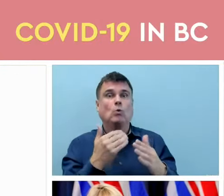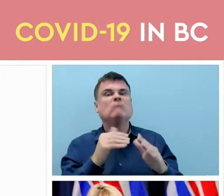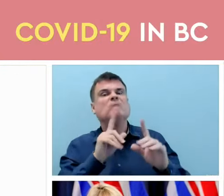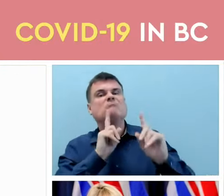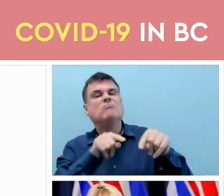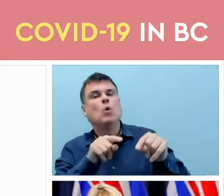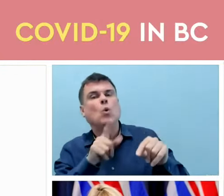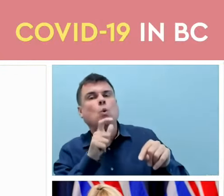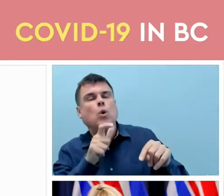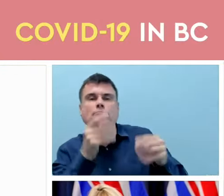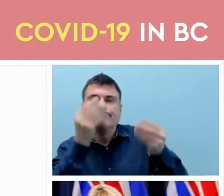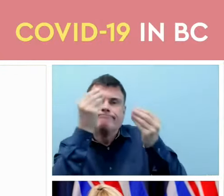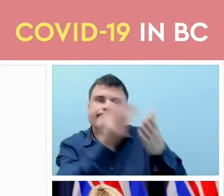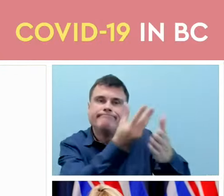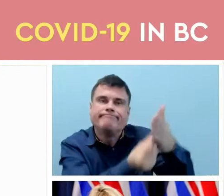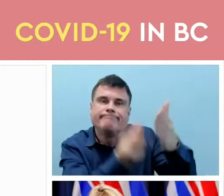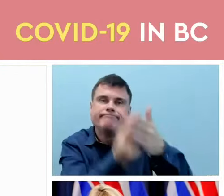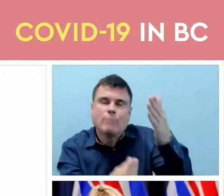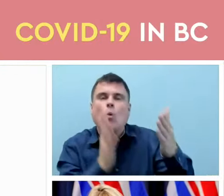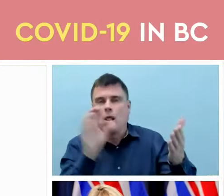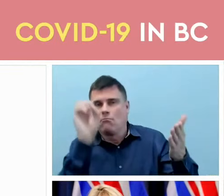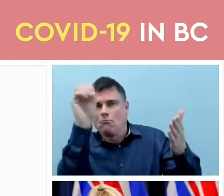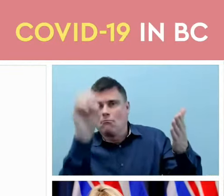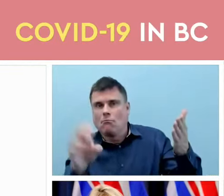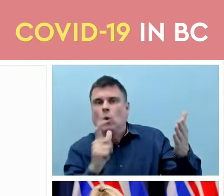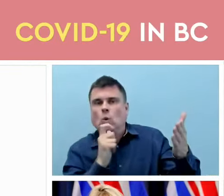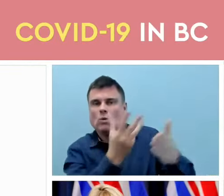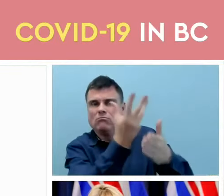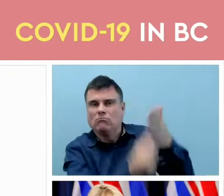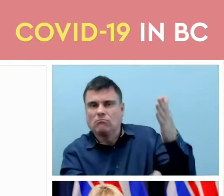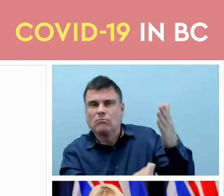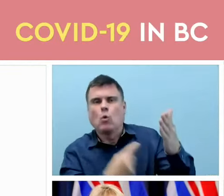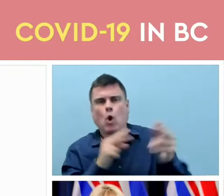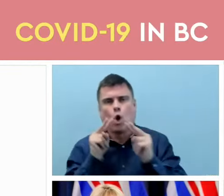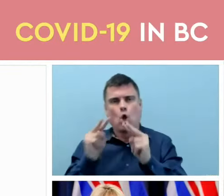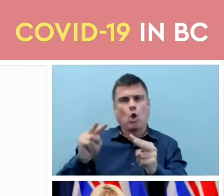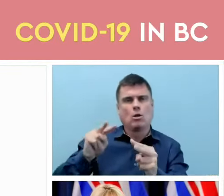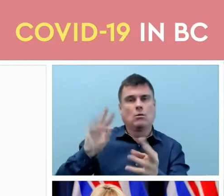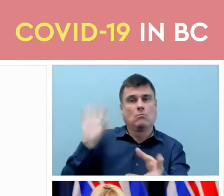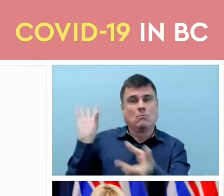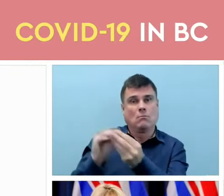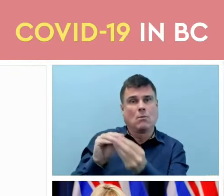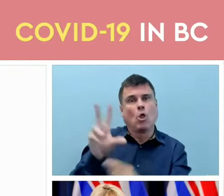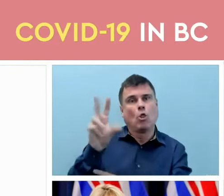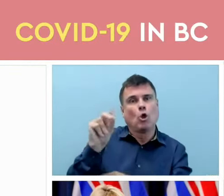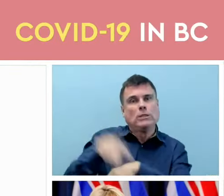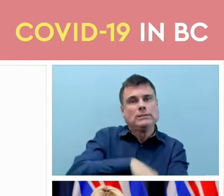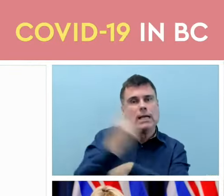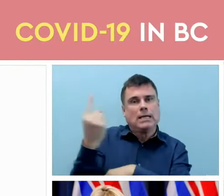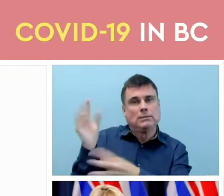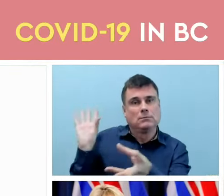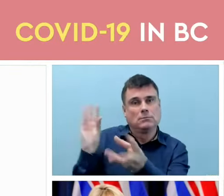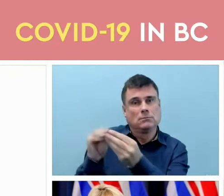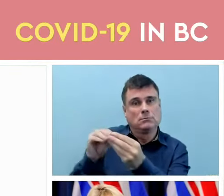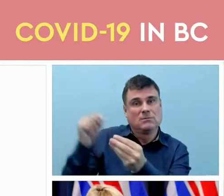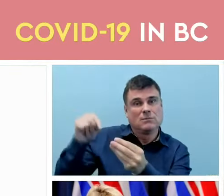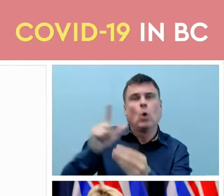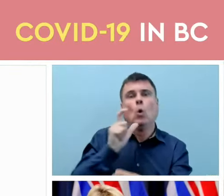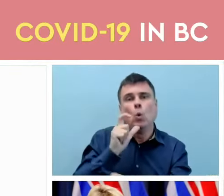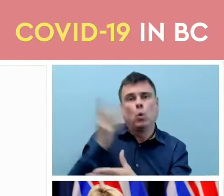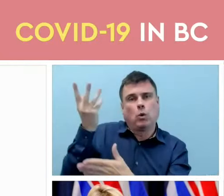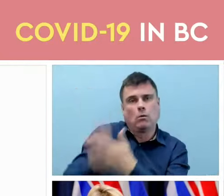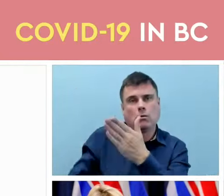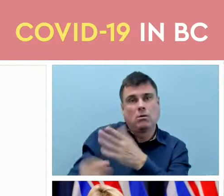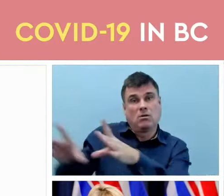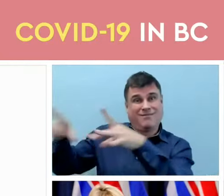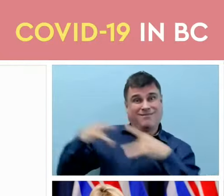looking at 30-day all-cause mortality in anybody who has had a COVID-positive test. So that means we will be